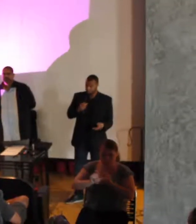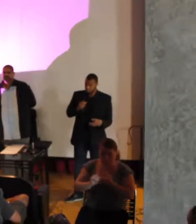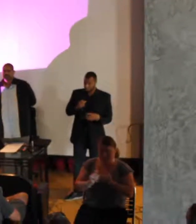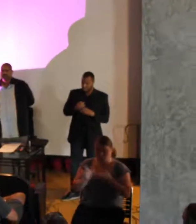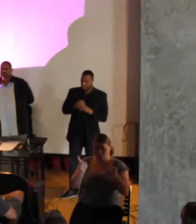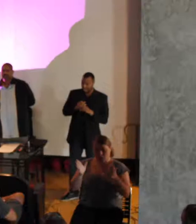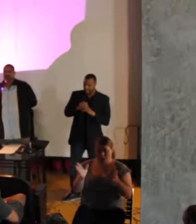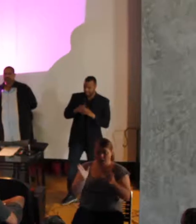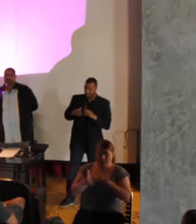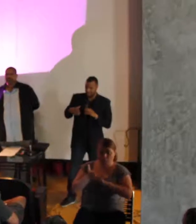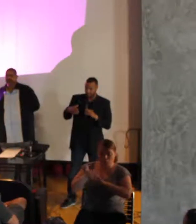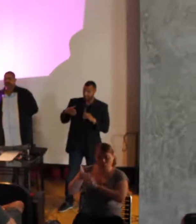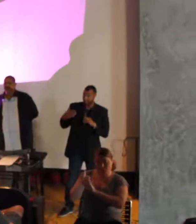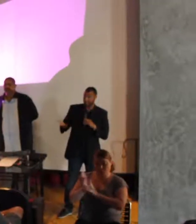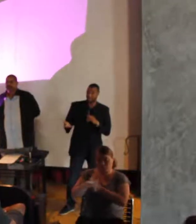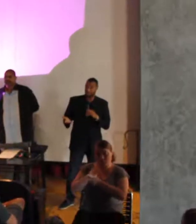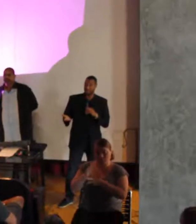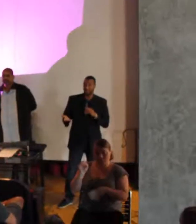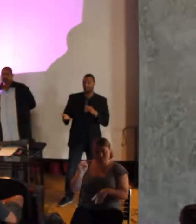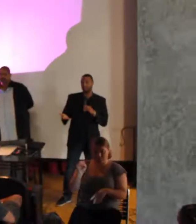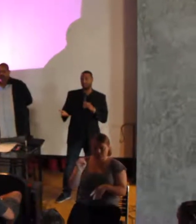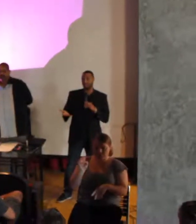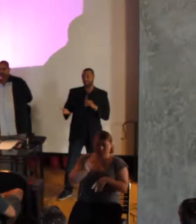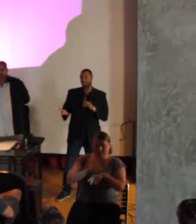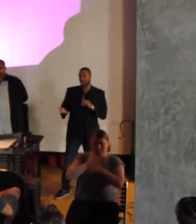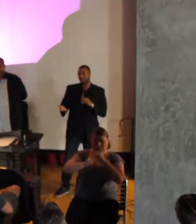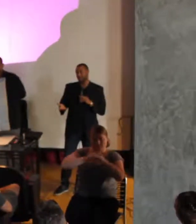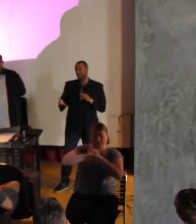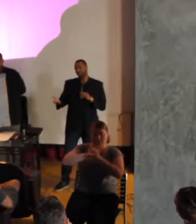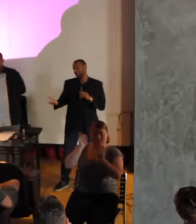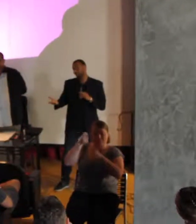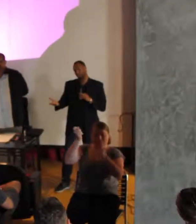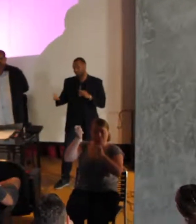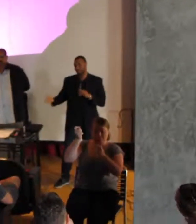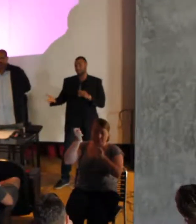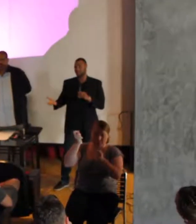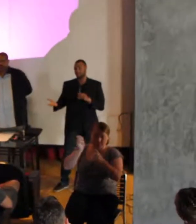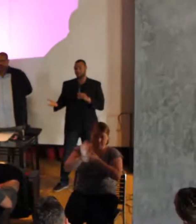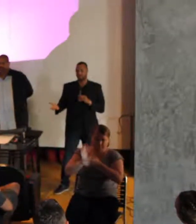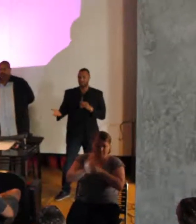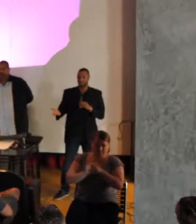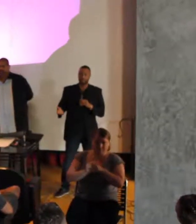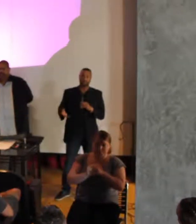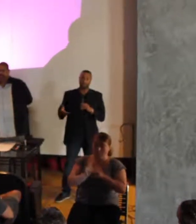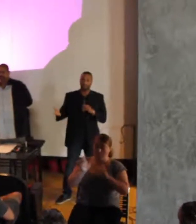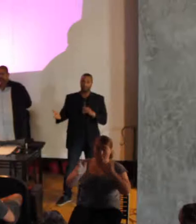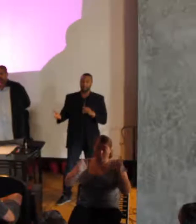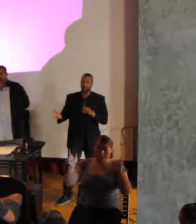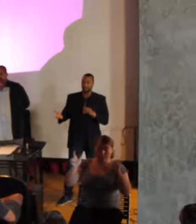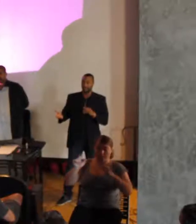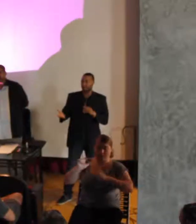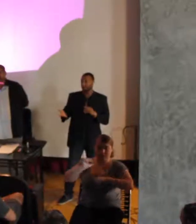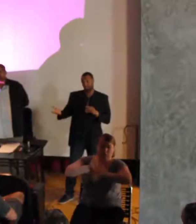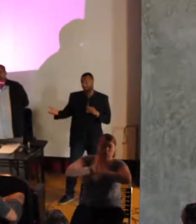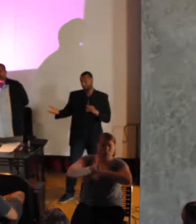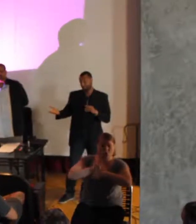and the Miami International Film Festival is one of the biggest institutions for film